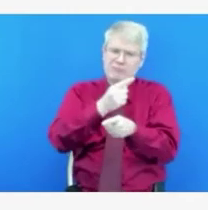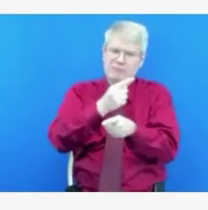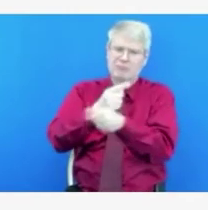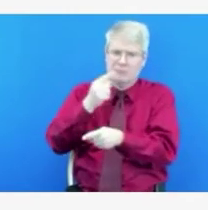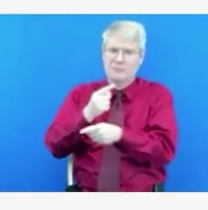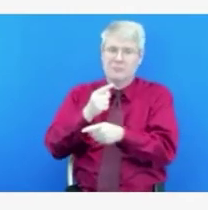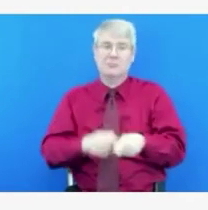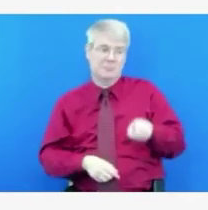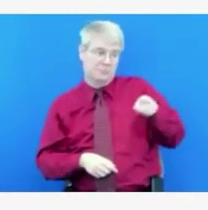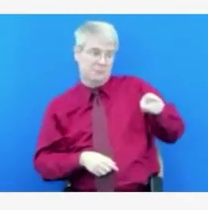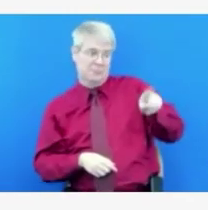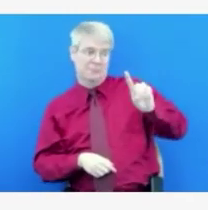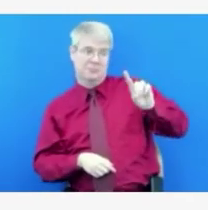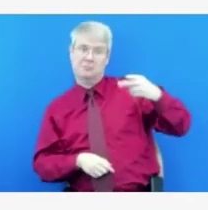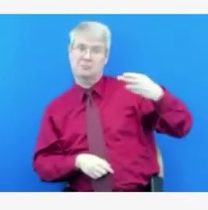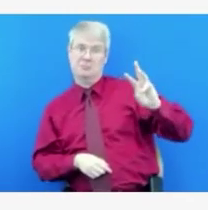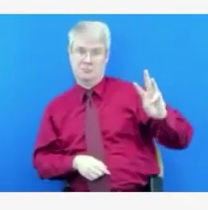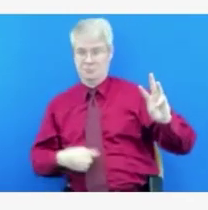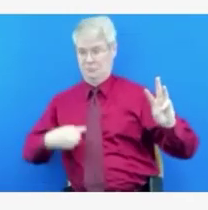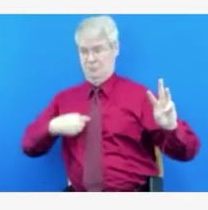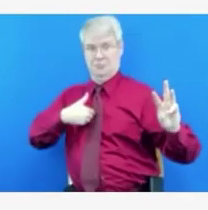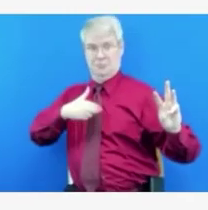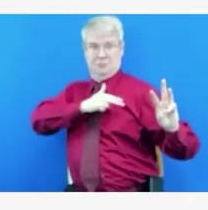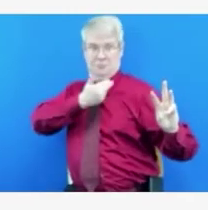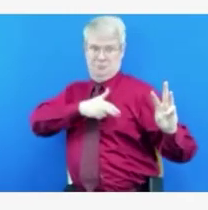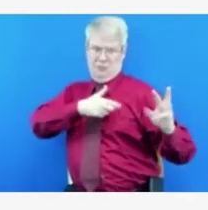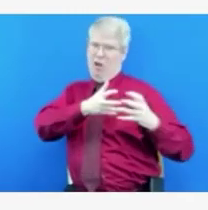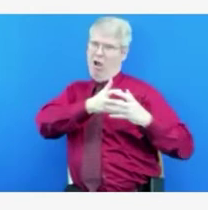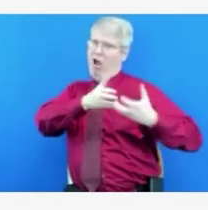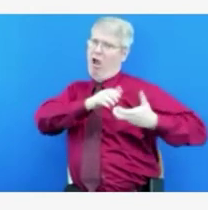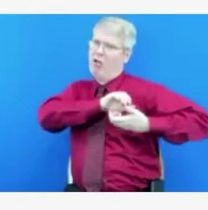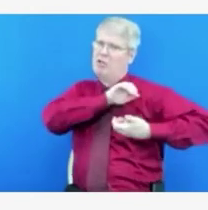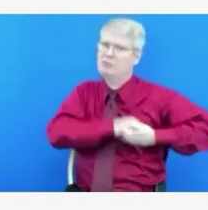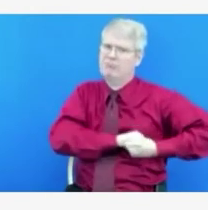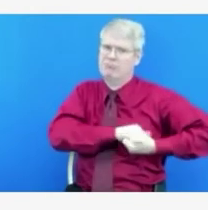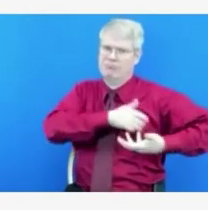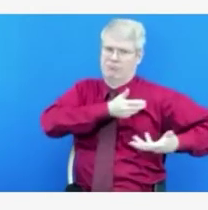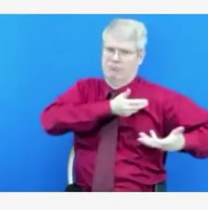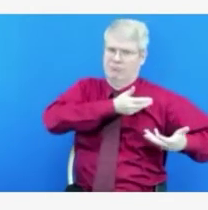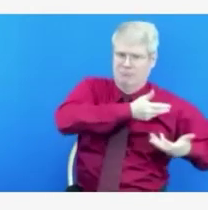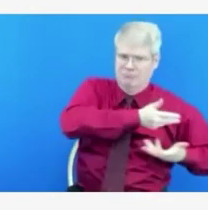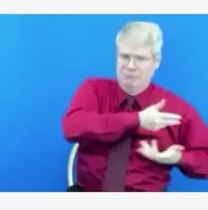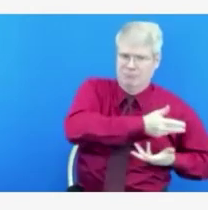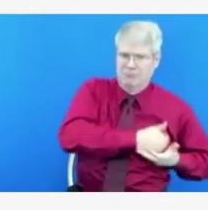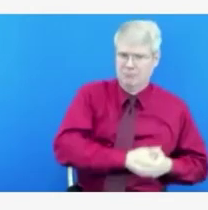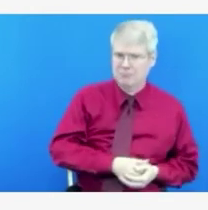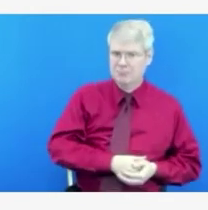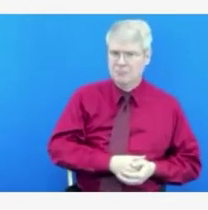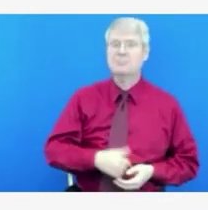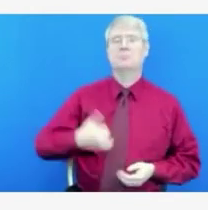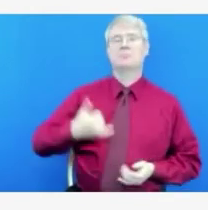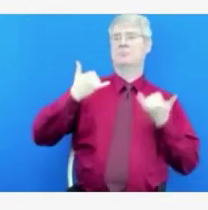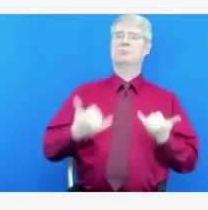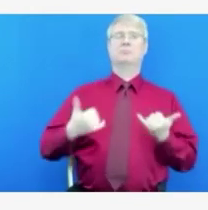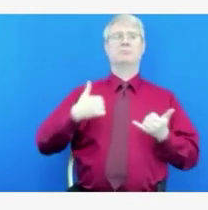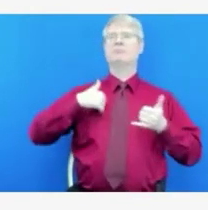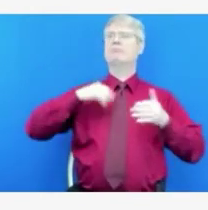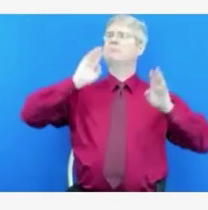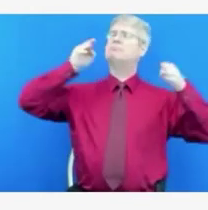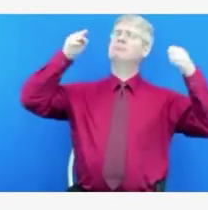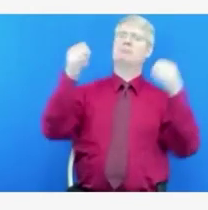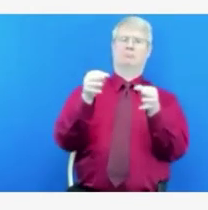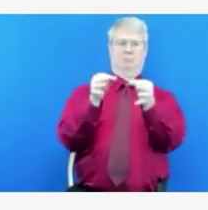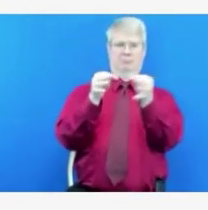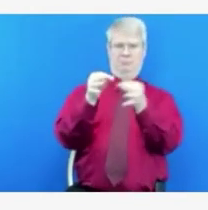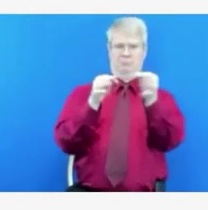bit of an update on the state of crisis standards of care, particularly as it affects St. Alphonse's health system. Then I'd like